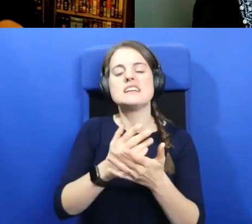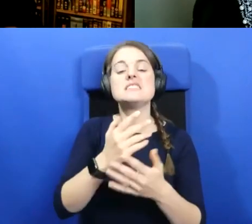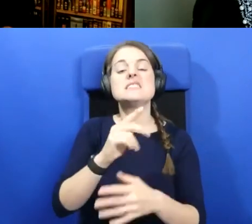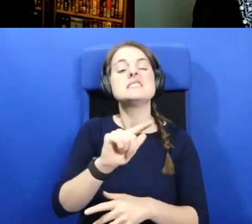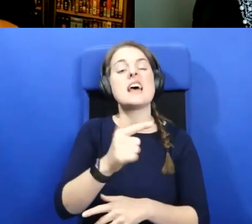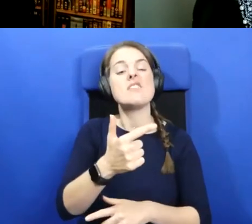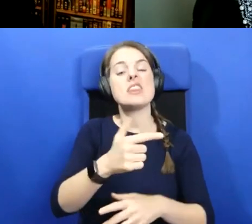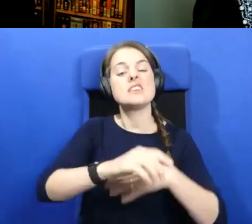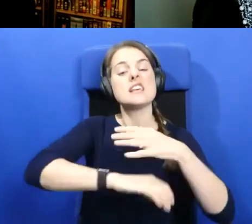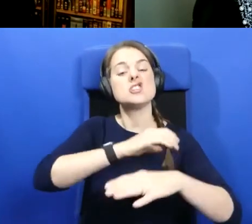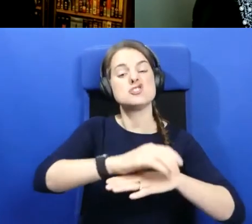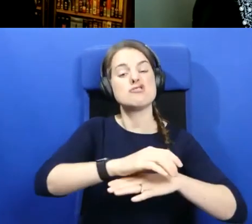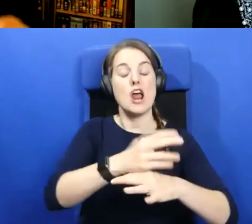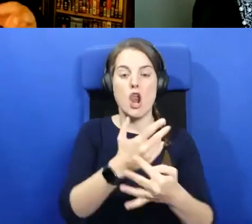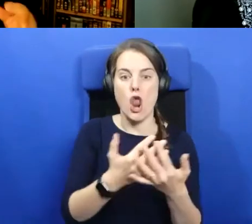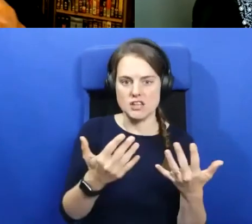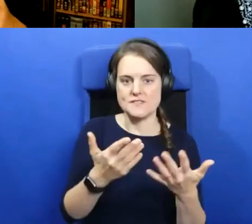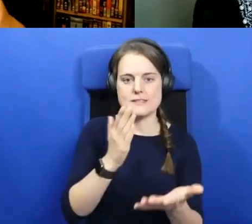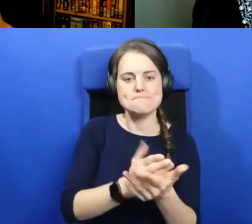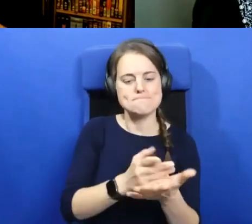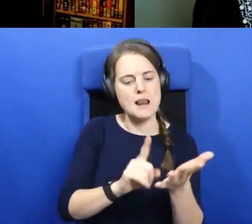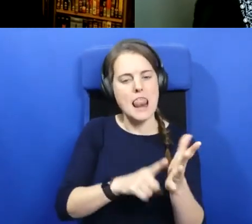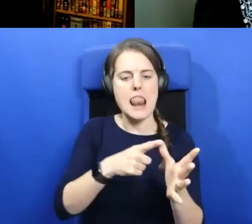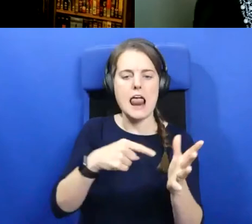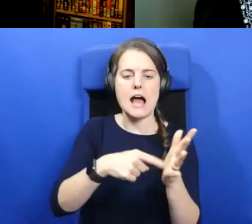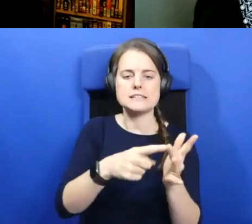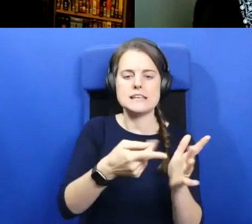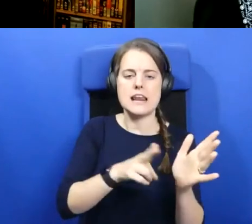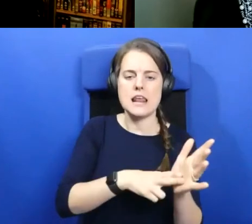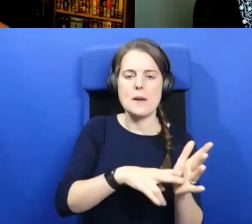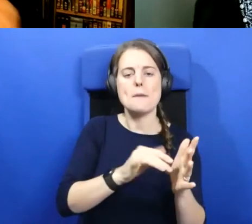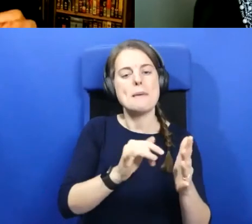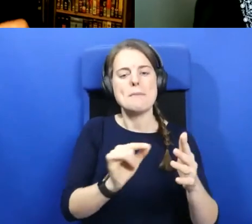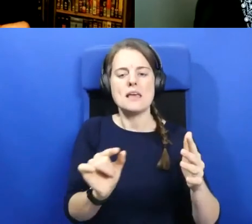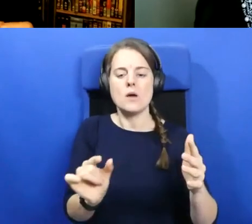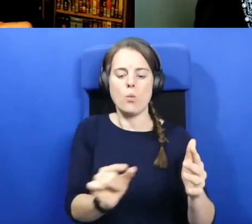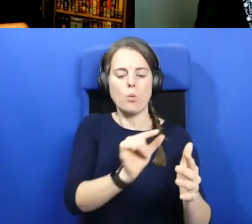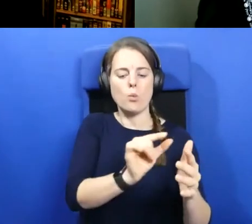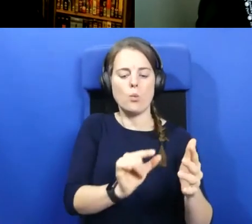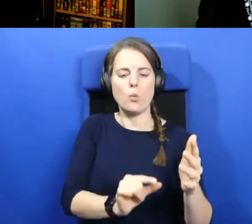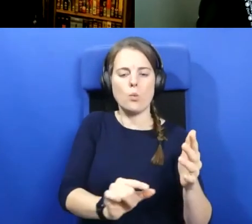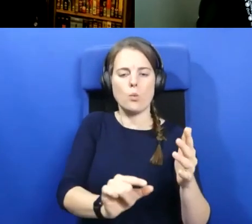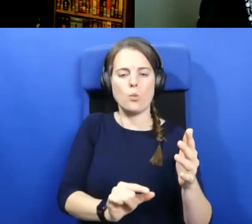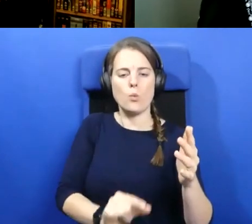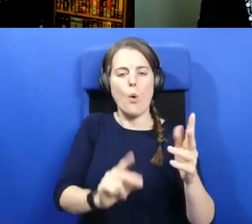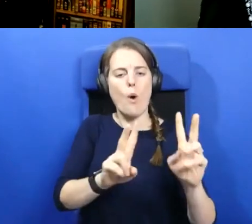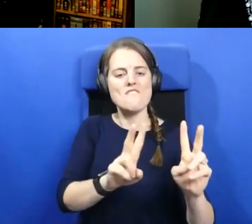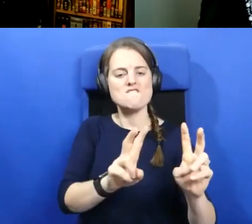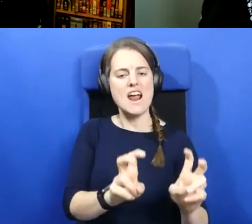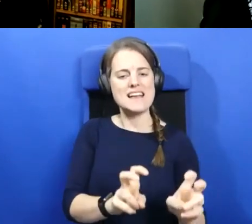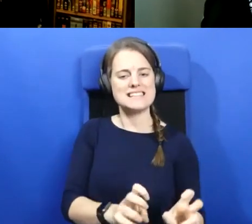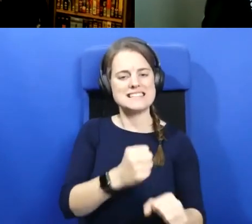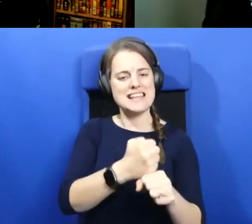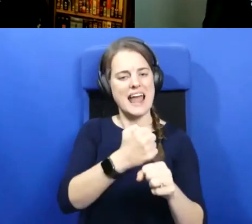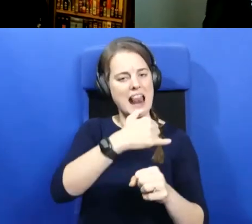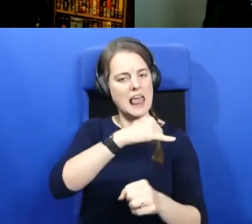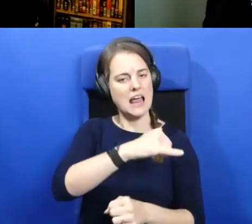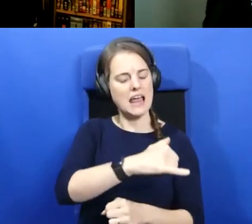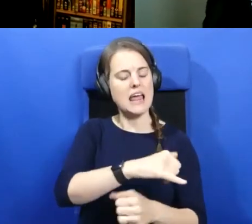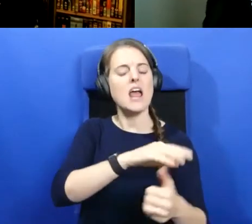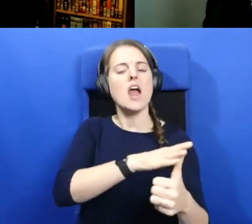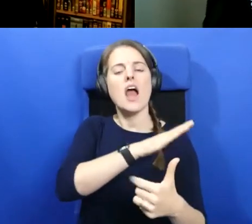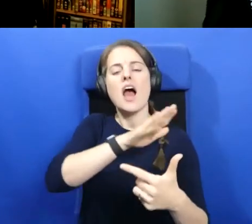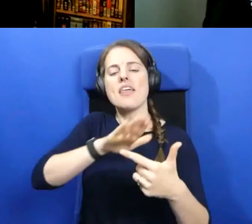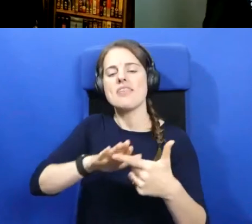a lot of it is in Latin, but they might have bits of Gaelic in it or they'll have phrases. And then from